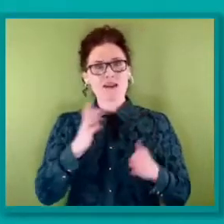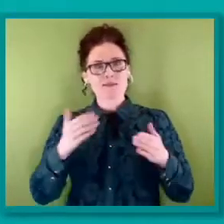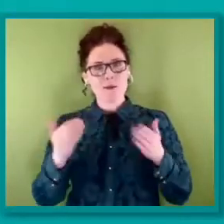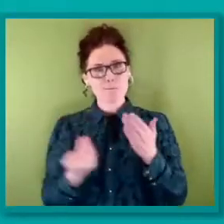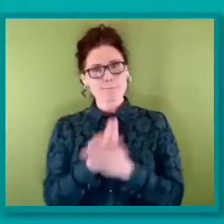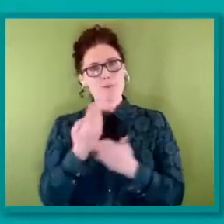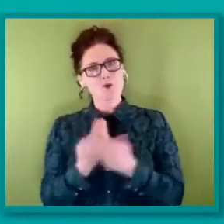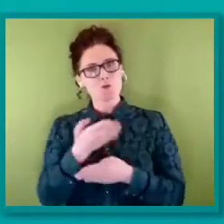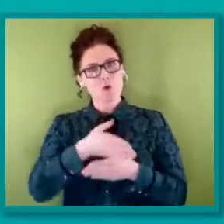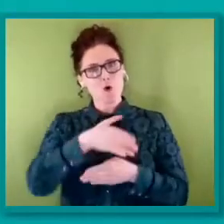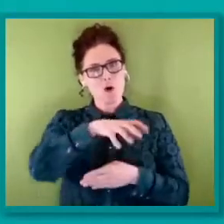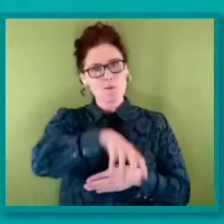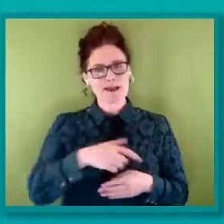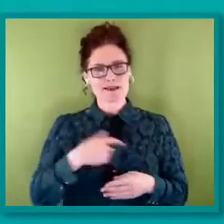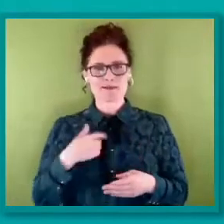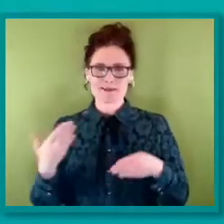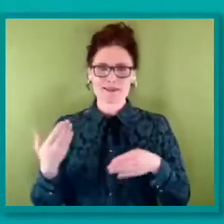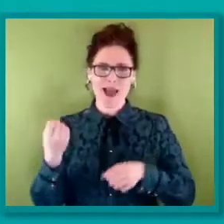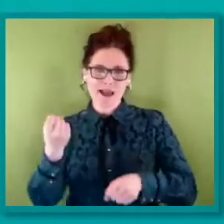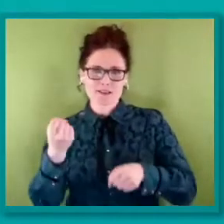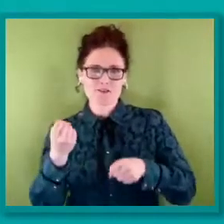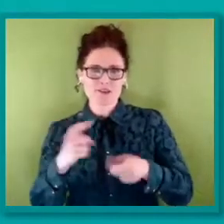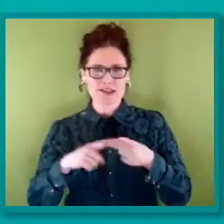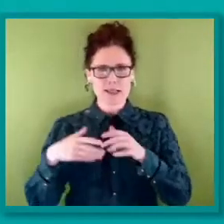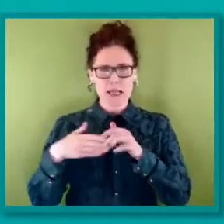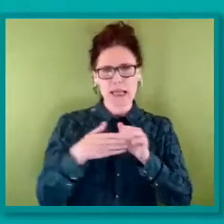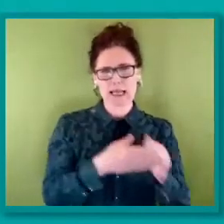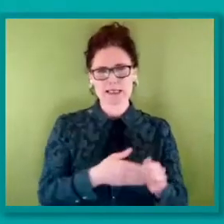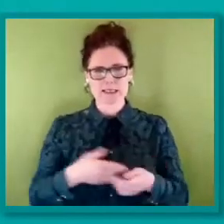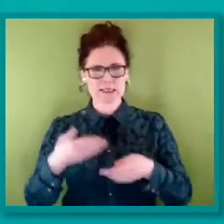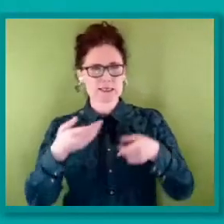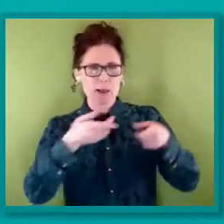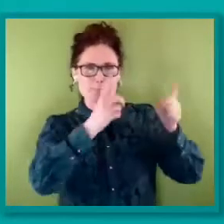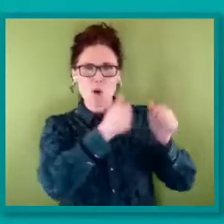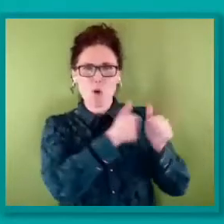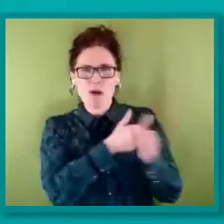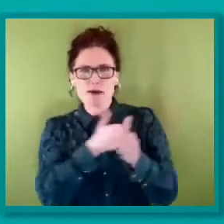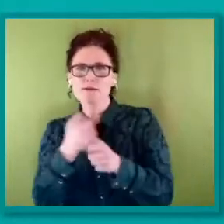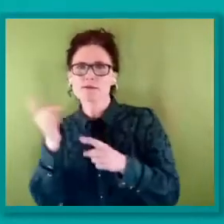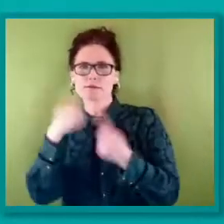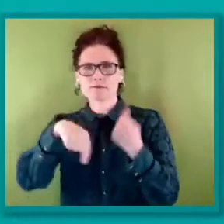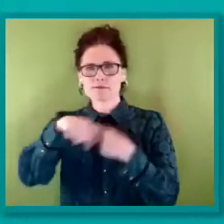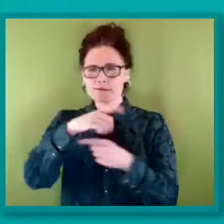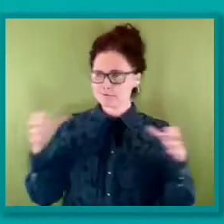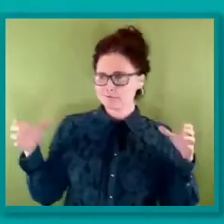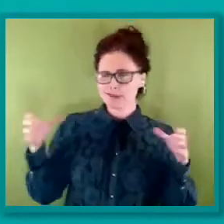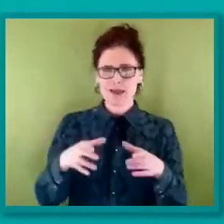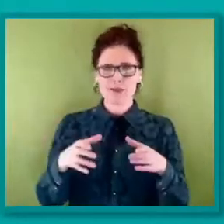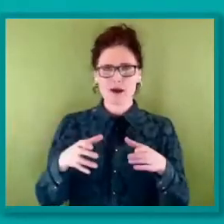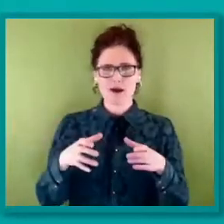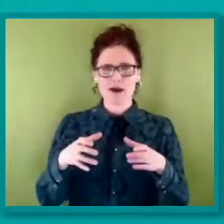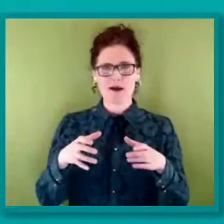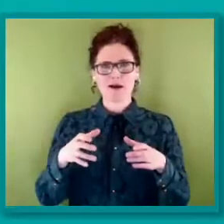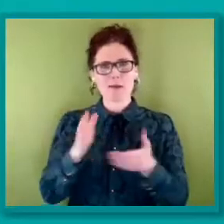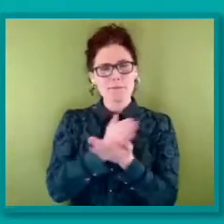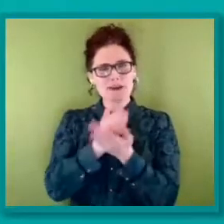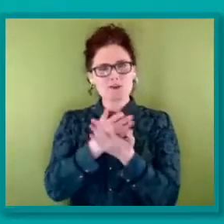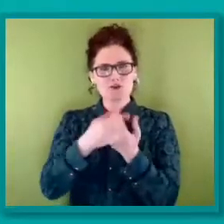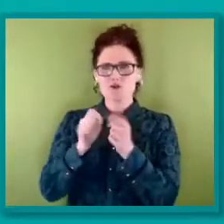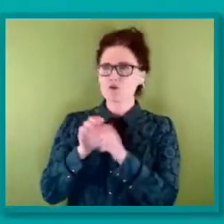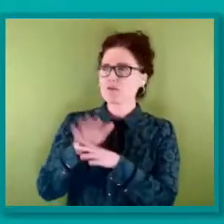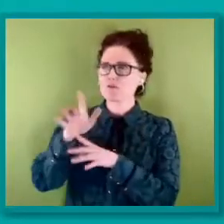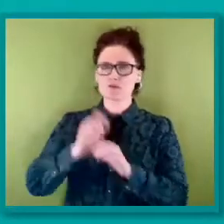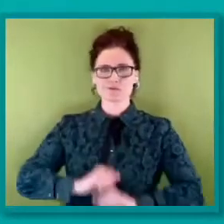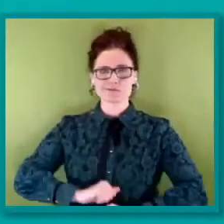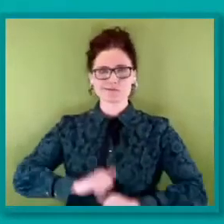members, leaders, employers together around a vision that's inspirational for everyone. We need to celebrate how transformative, equitable, inclusive